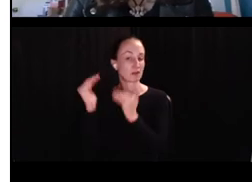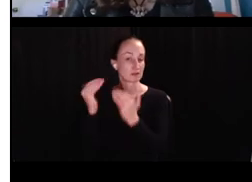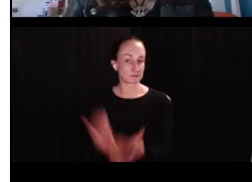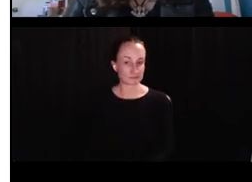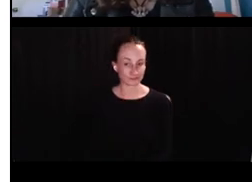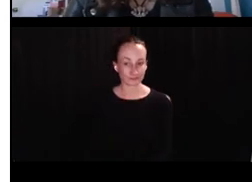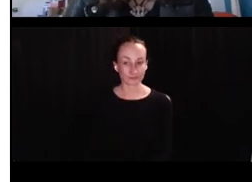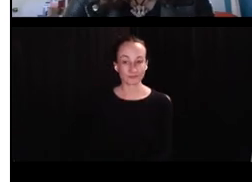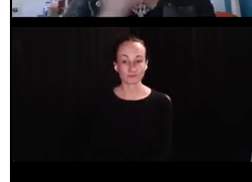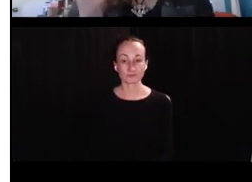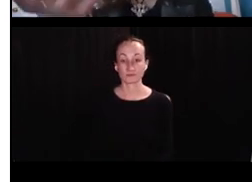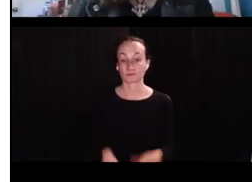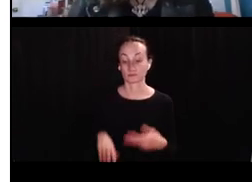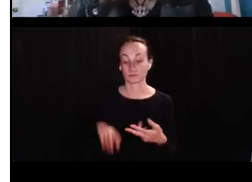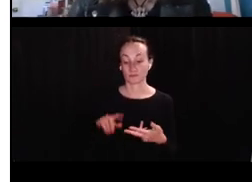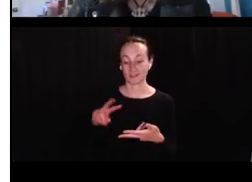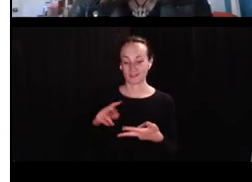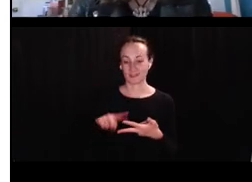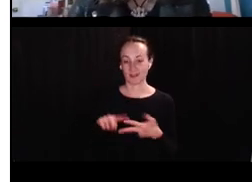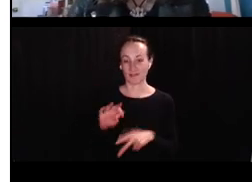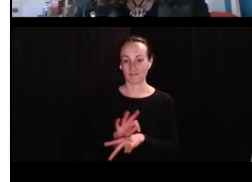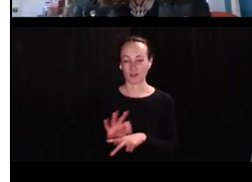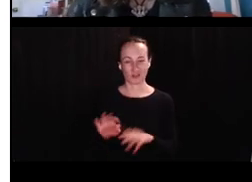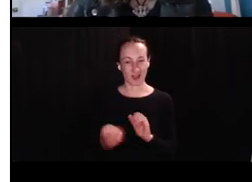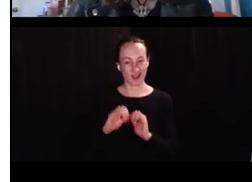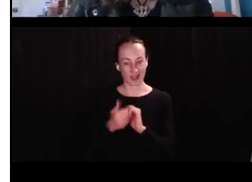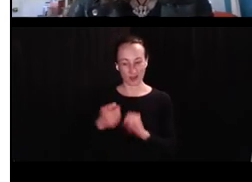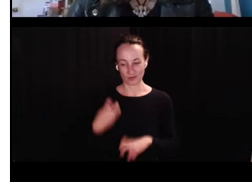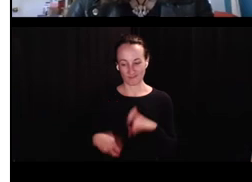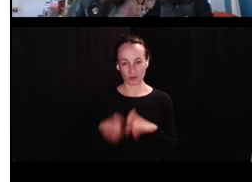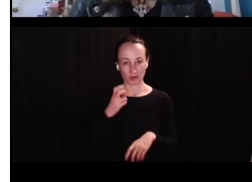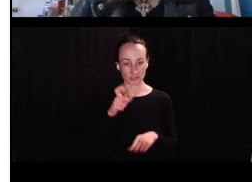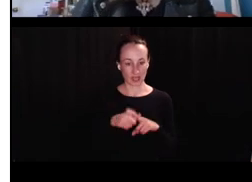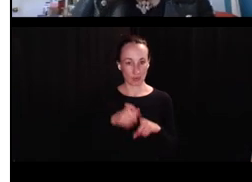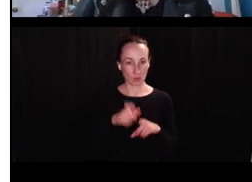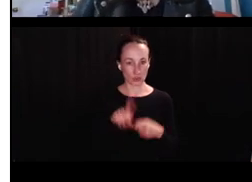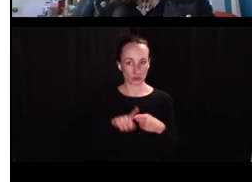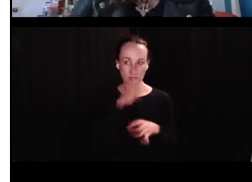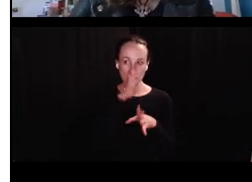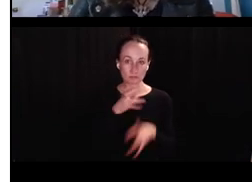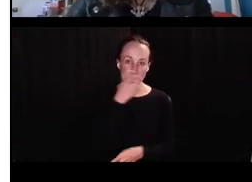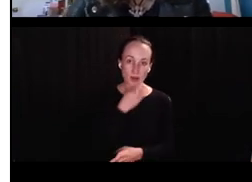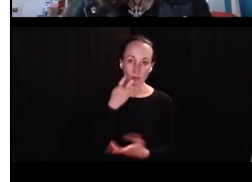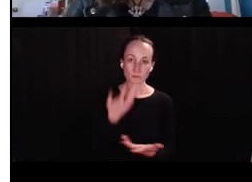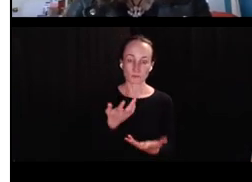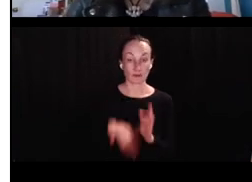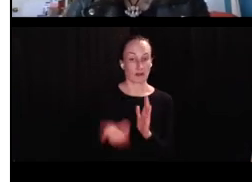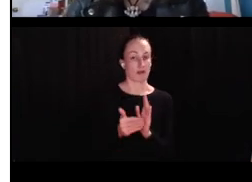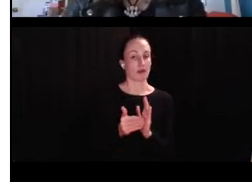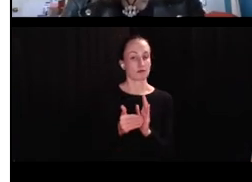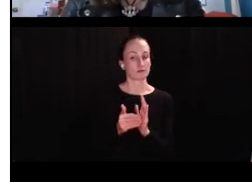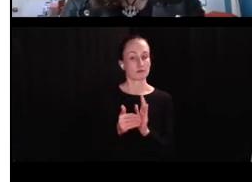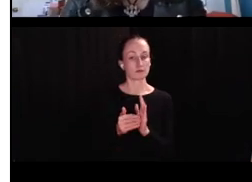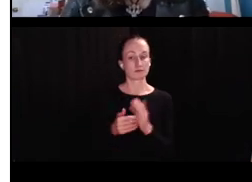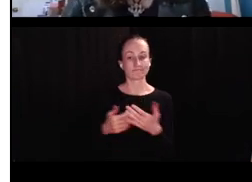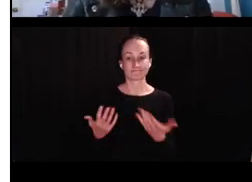they do show up, they show up, um, adult like. Okay. Um, second function, how difficult is the word to